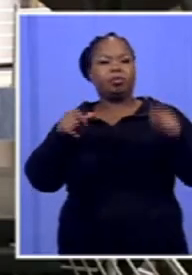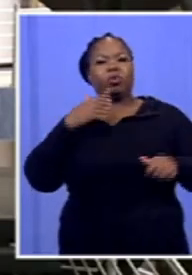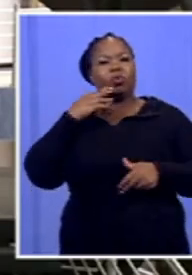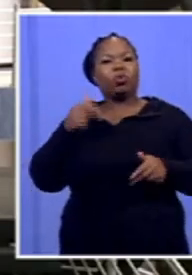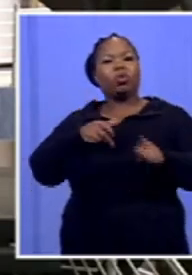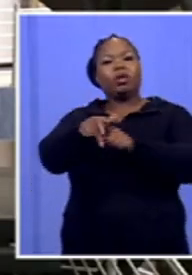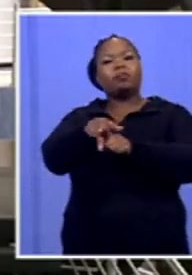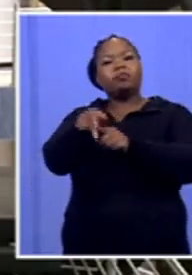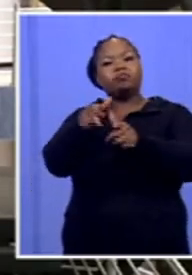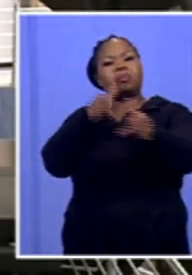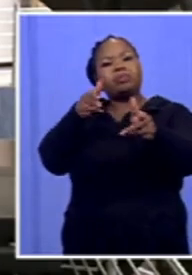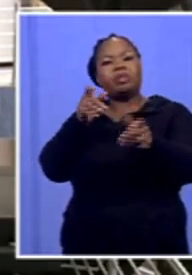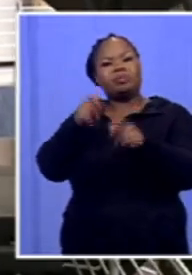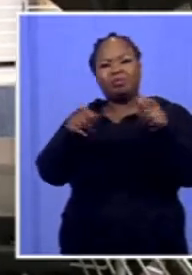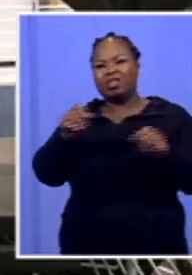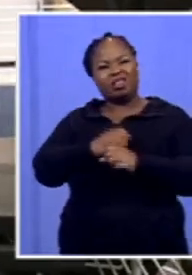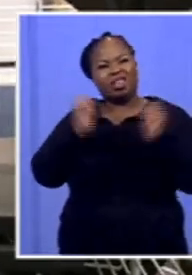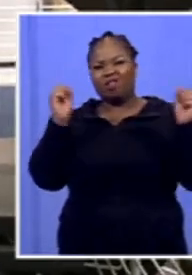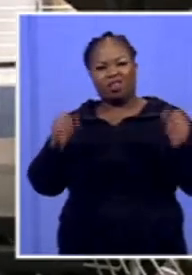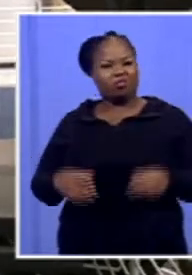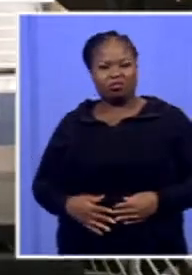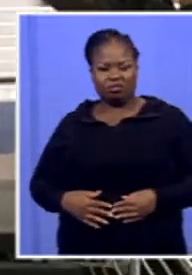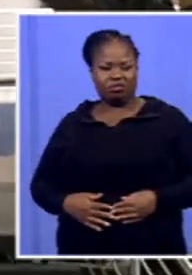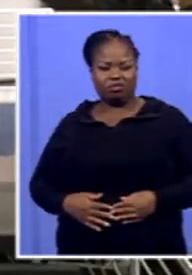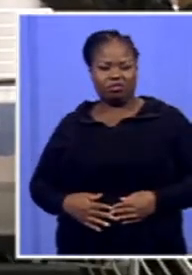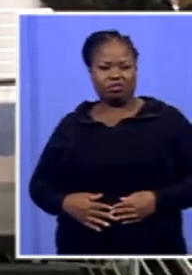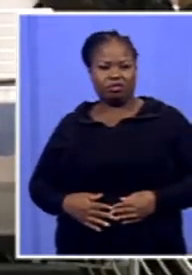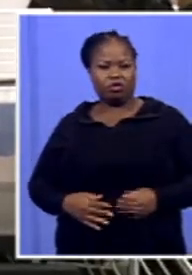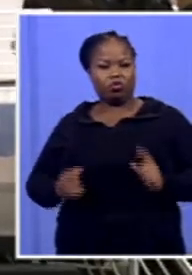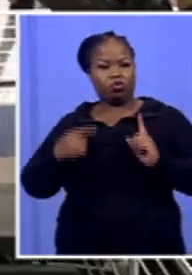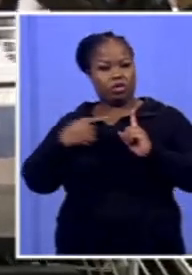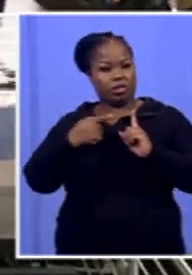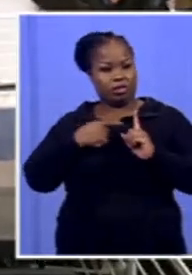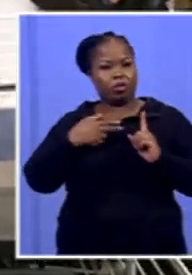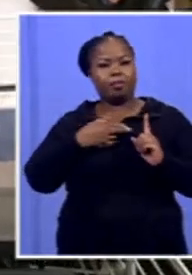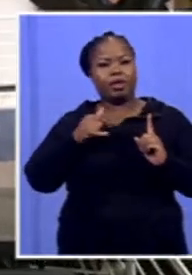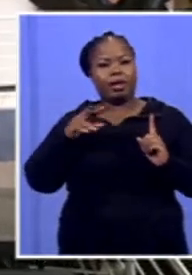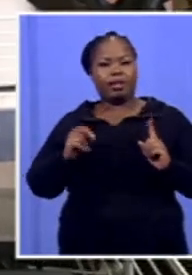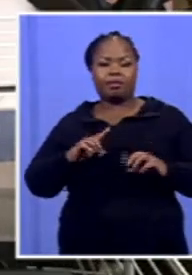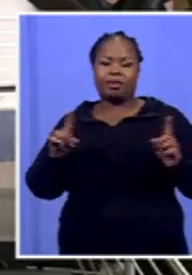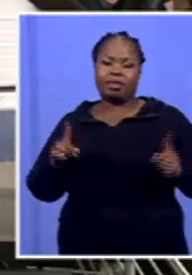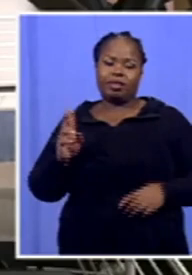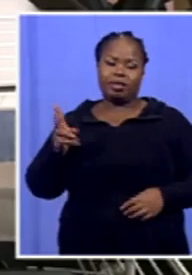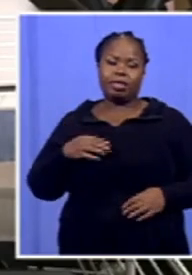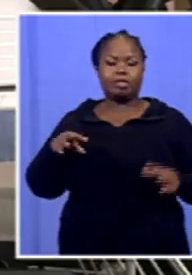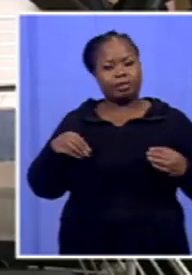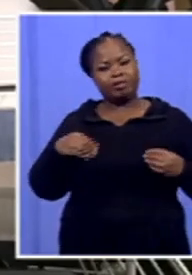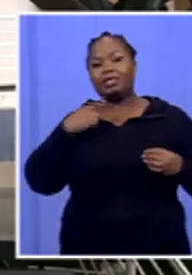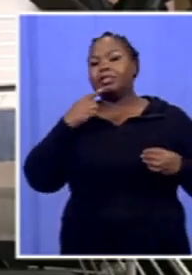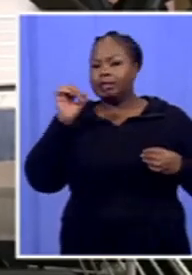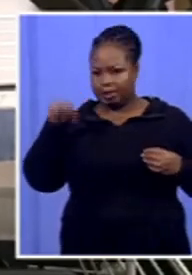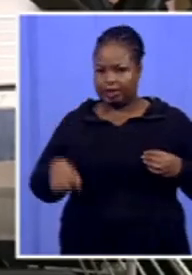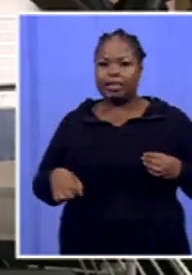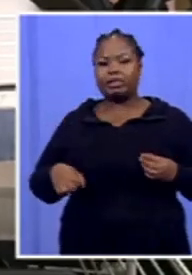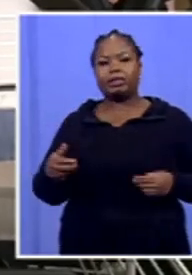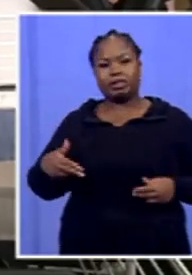guns or people actually charging towards the shooter, Brian Mgunu. But he did admit that he did fire